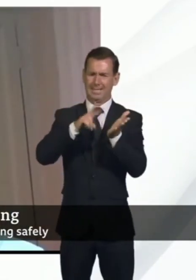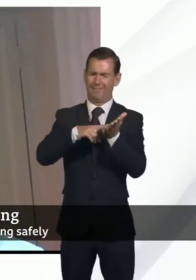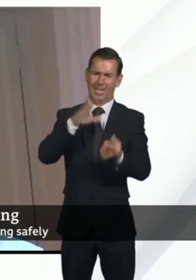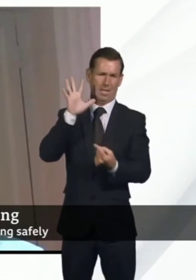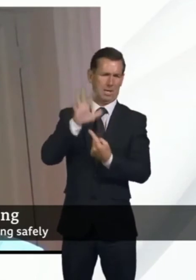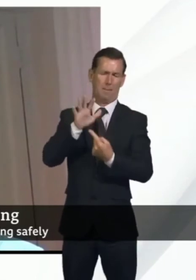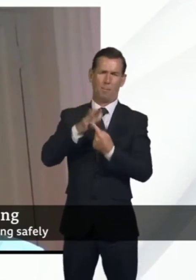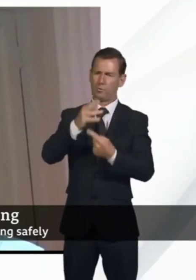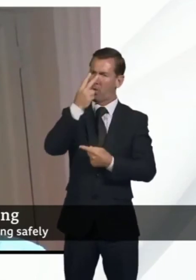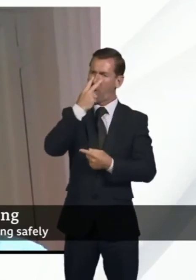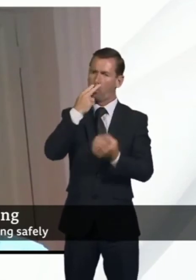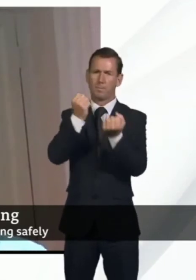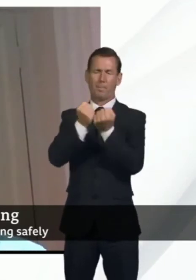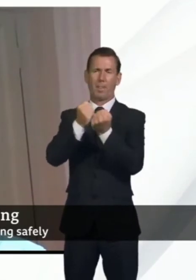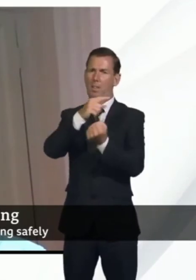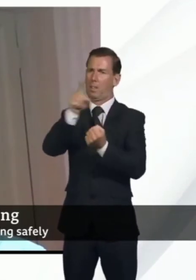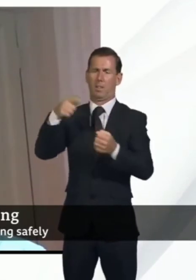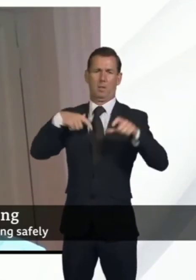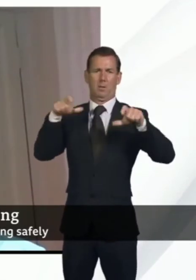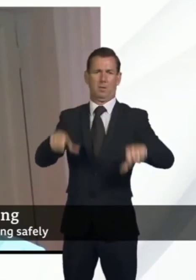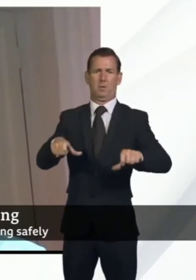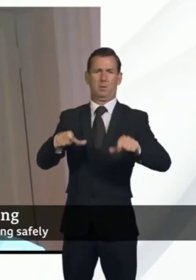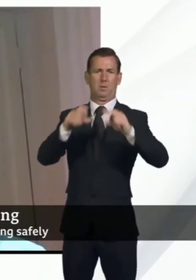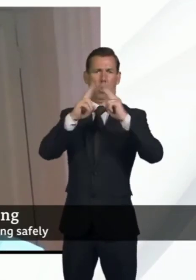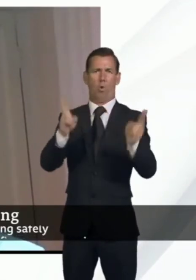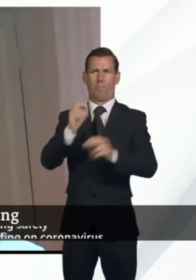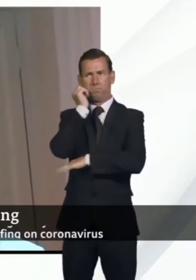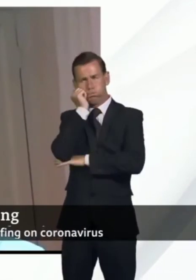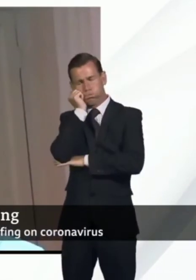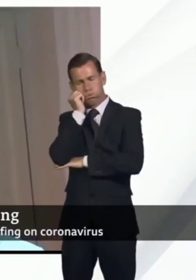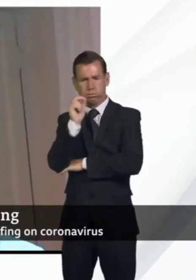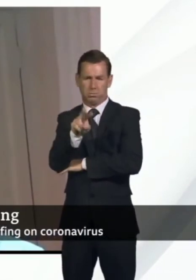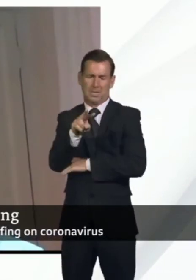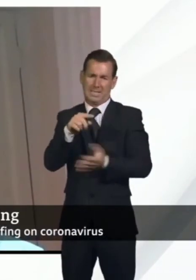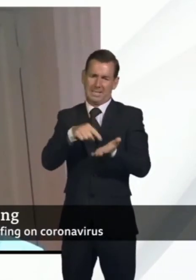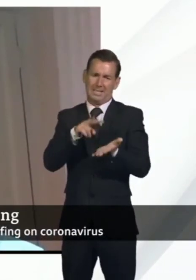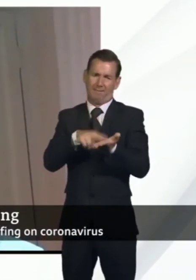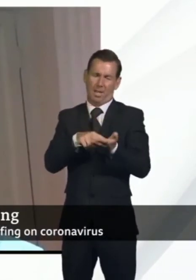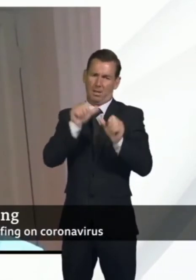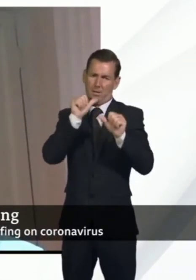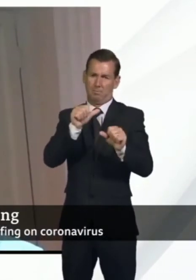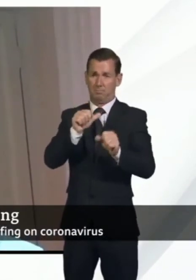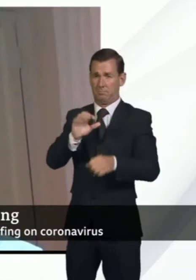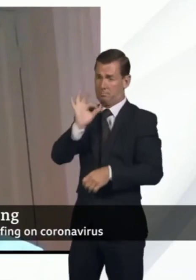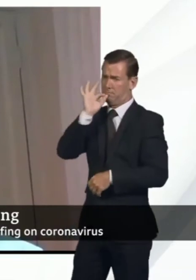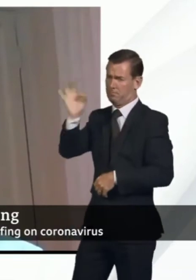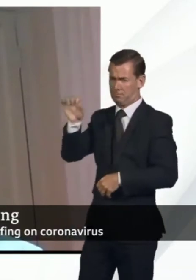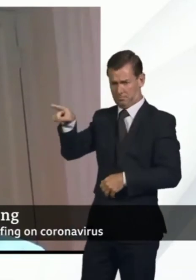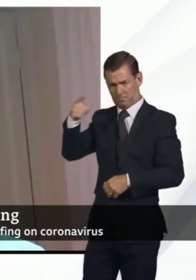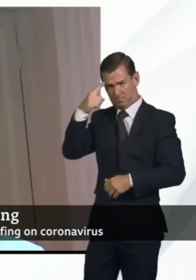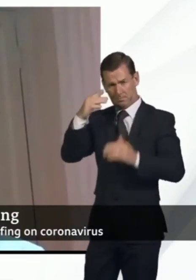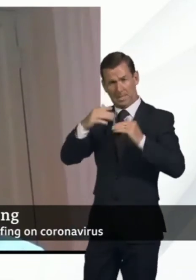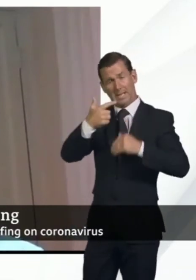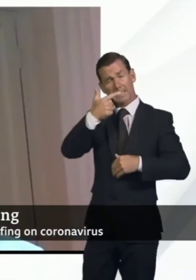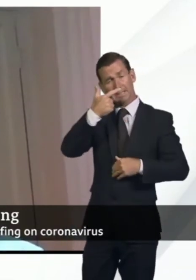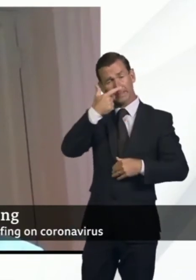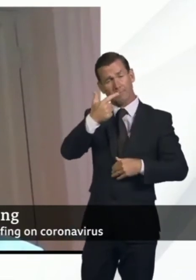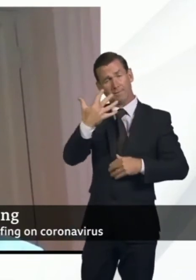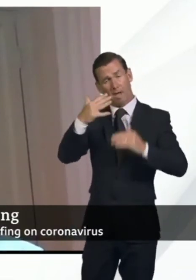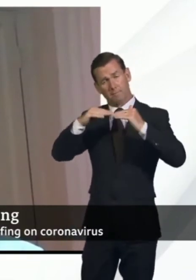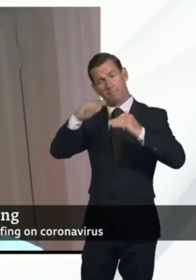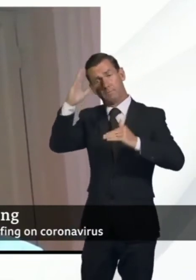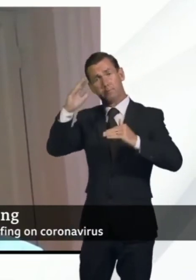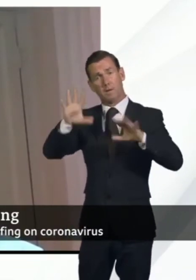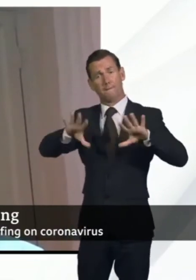through this lockdown. I wonder if you're happy to see the over 75s lose their free